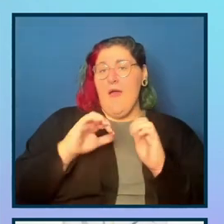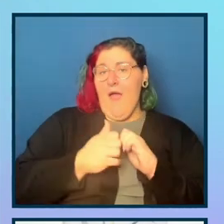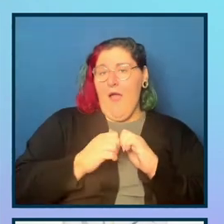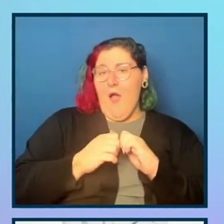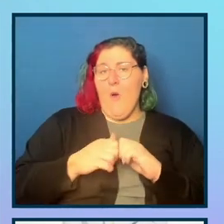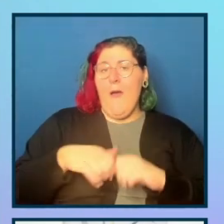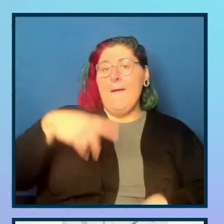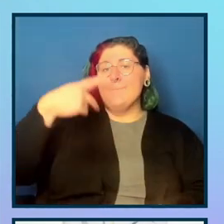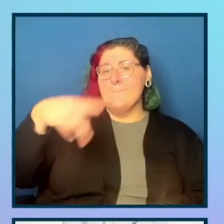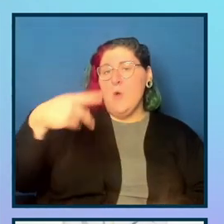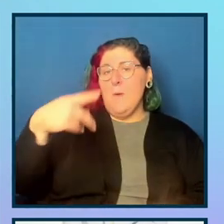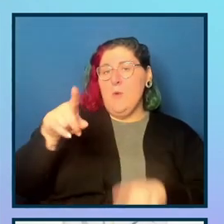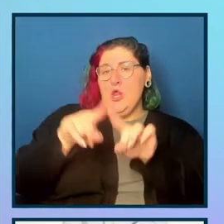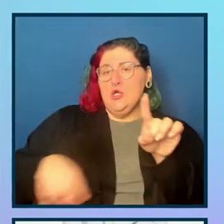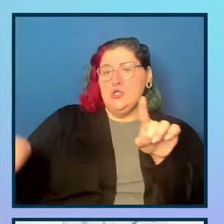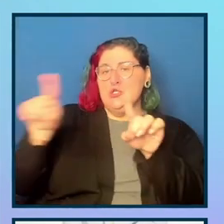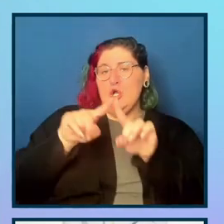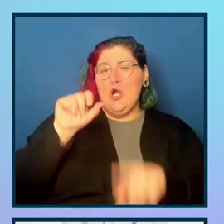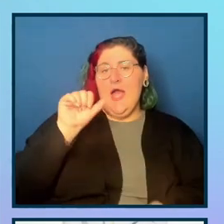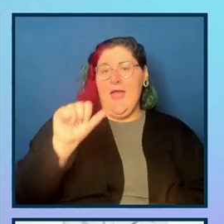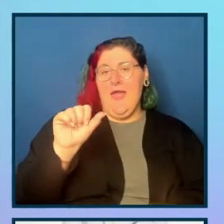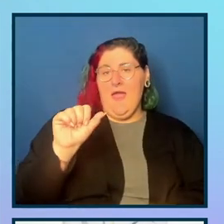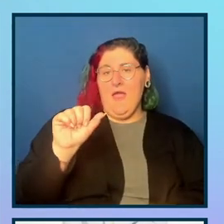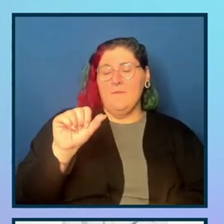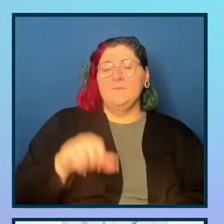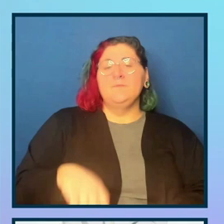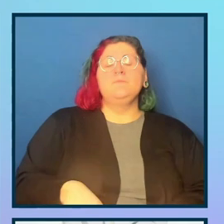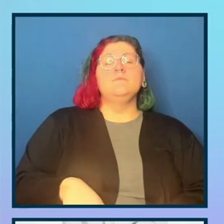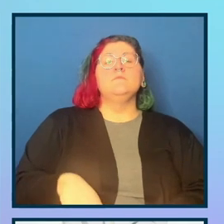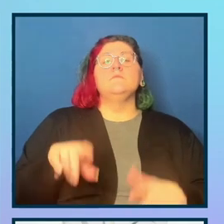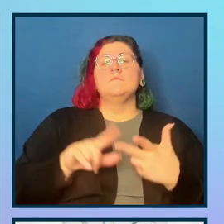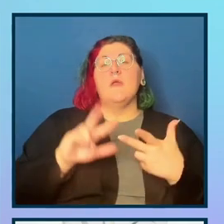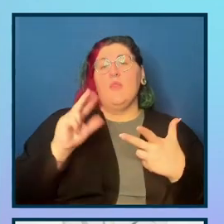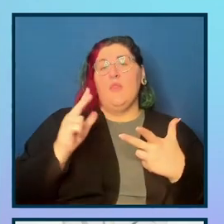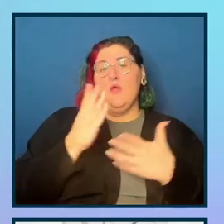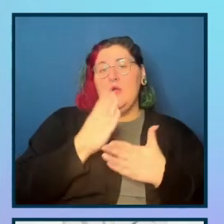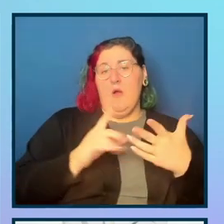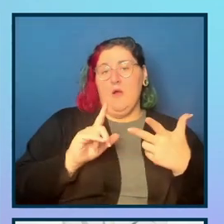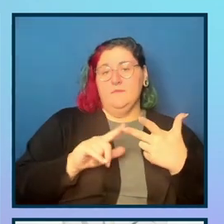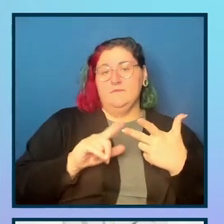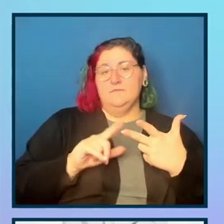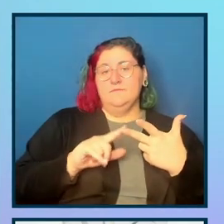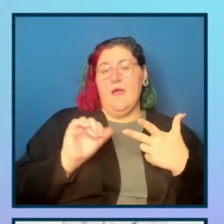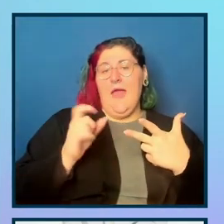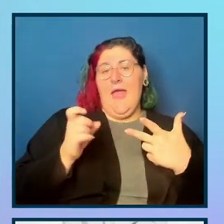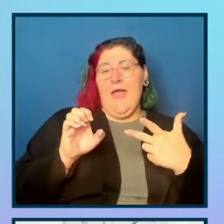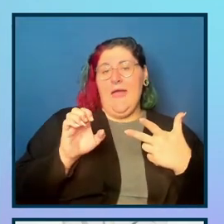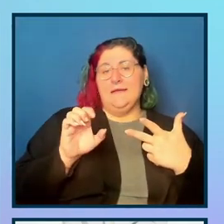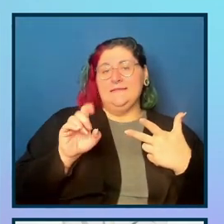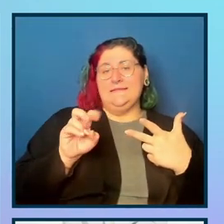of it. And then the third part of Axe DevTools HTML is the browser